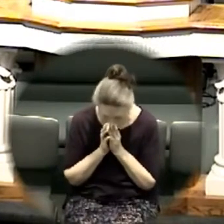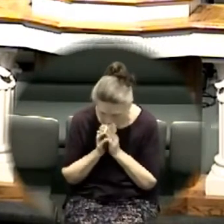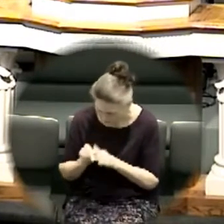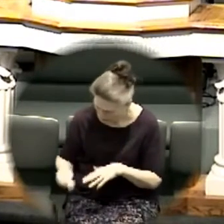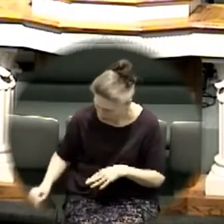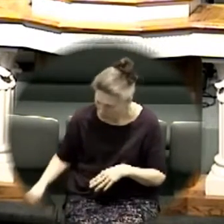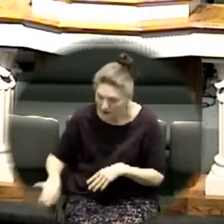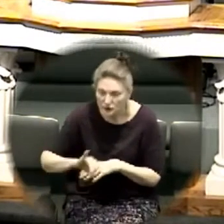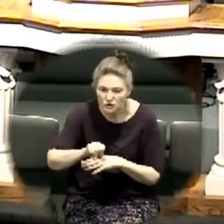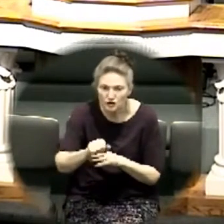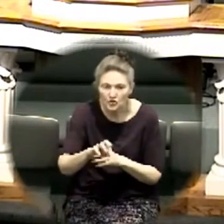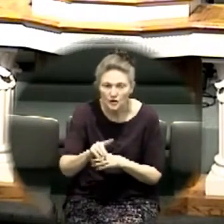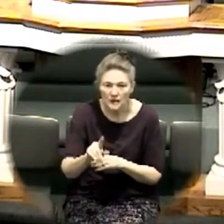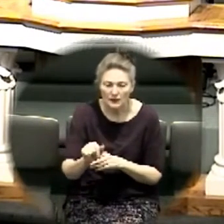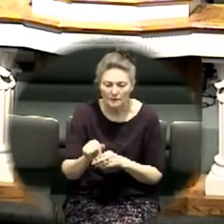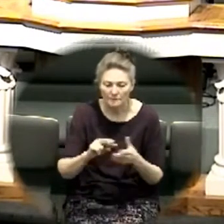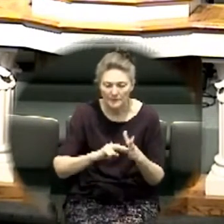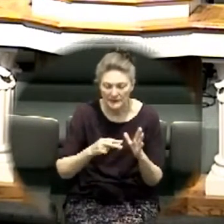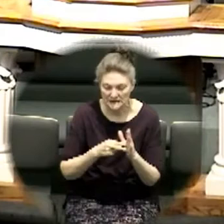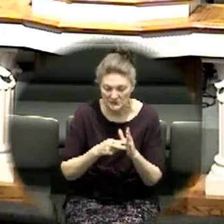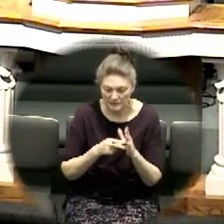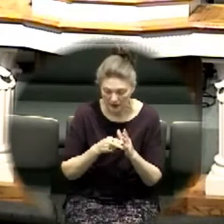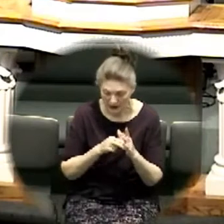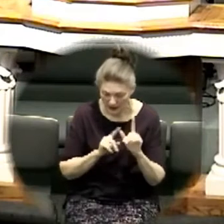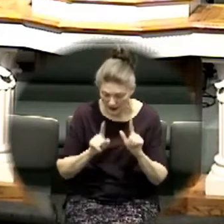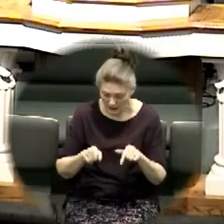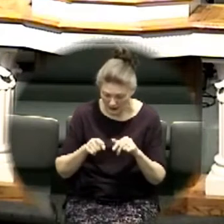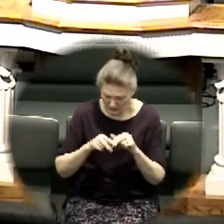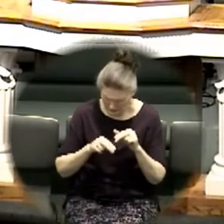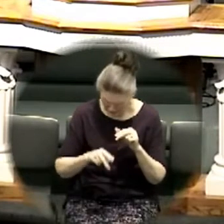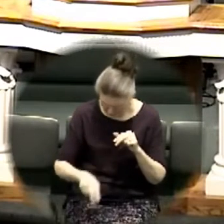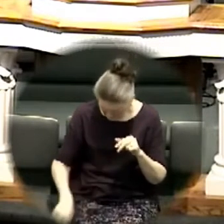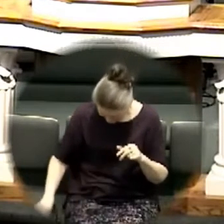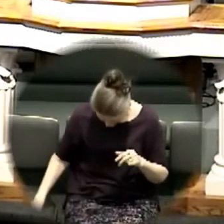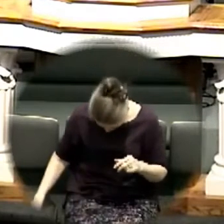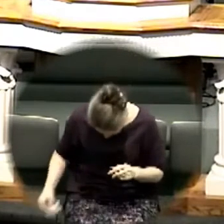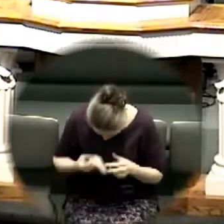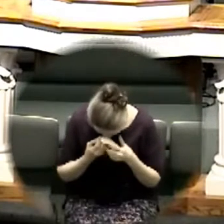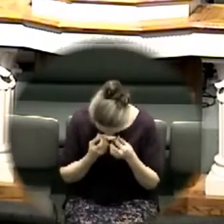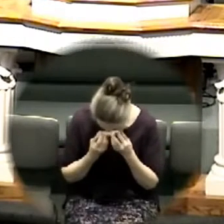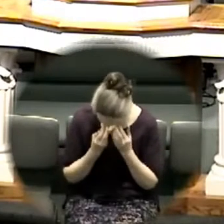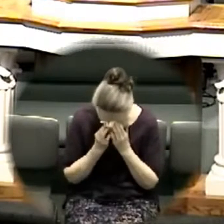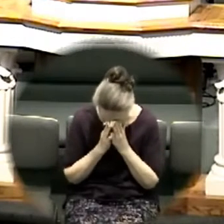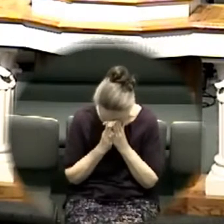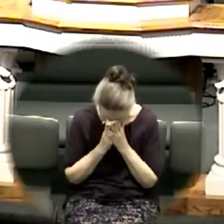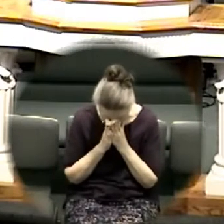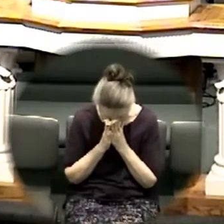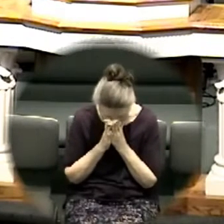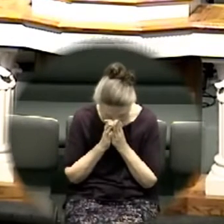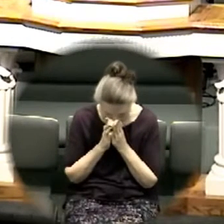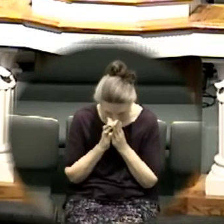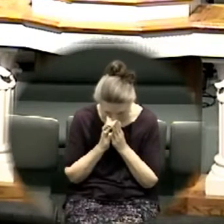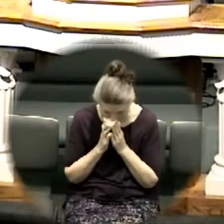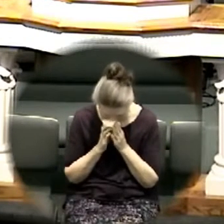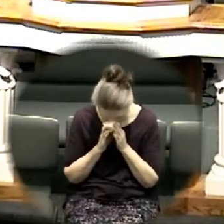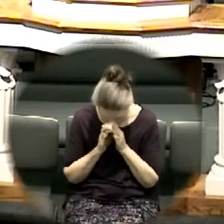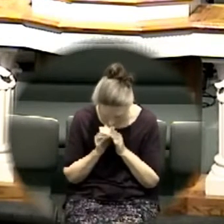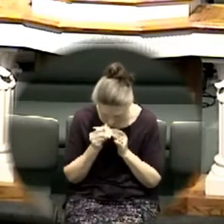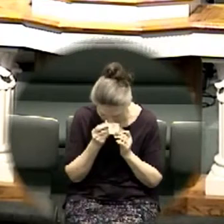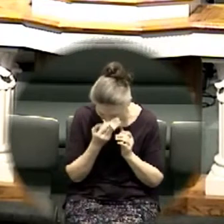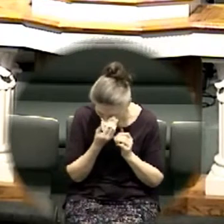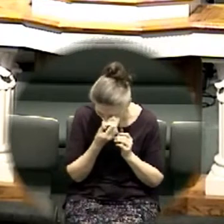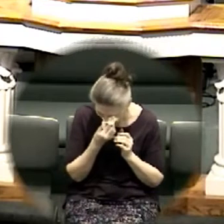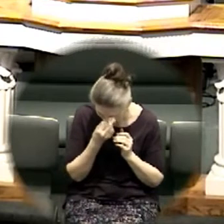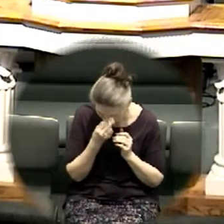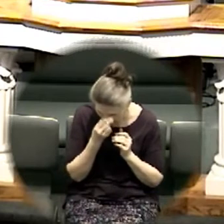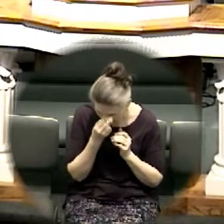from where it starts in Dan all the way down to the Dead Sea it descends down but